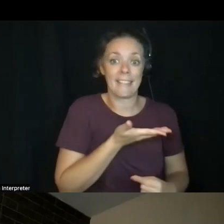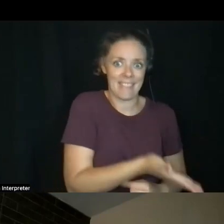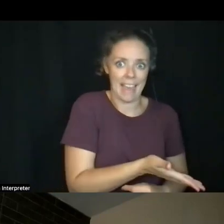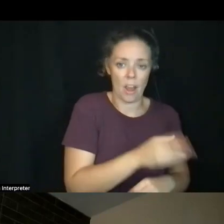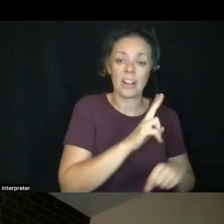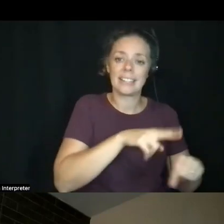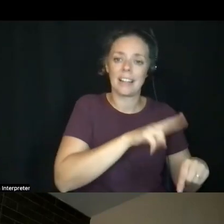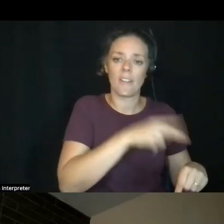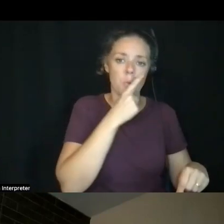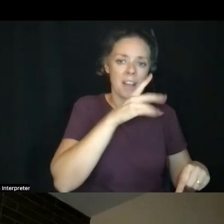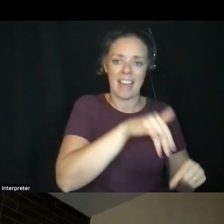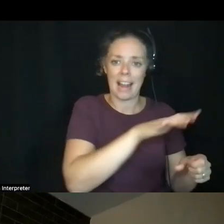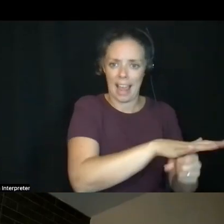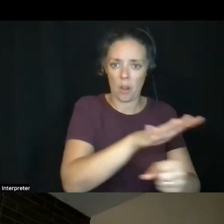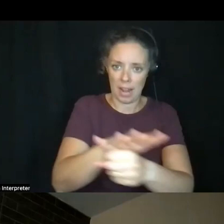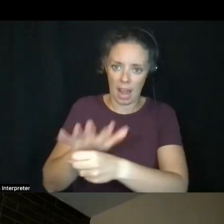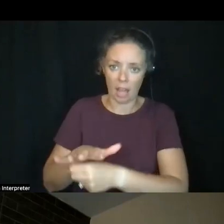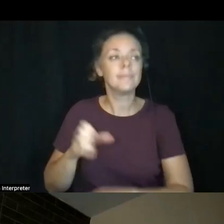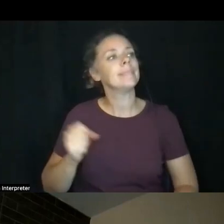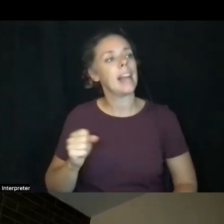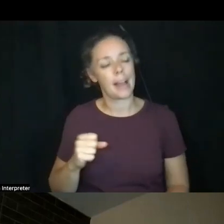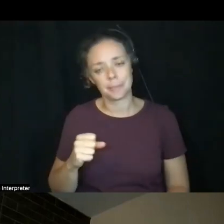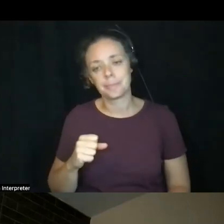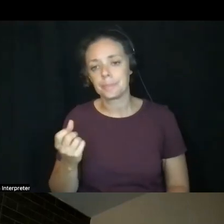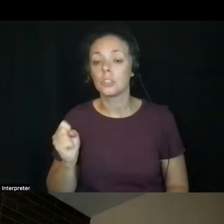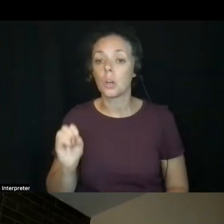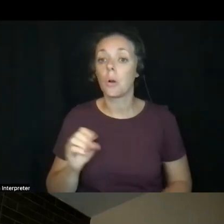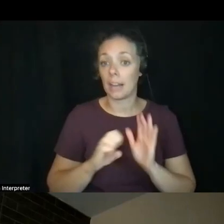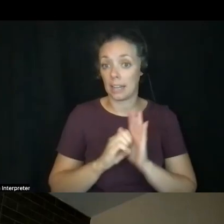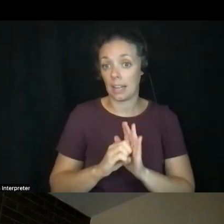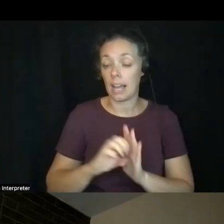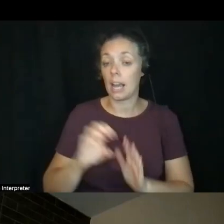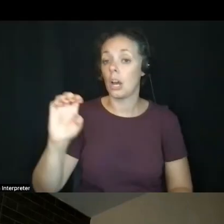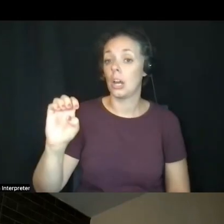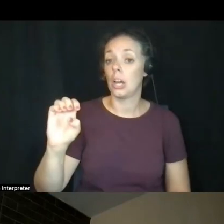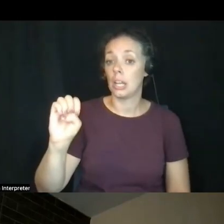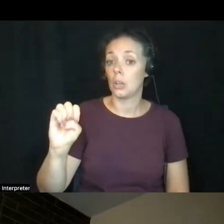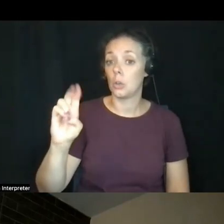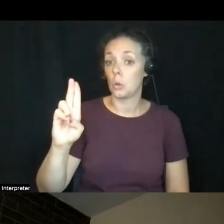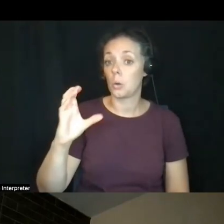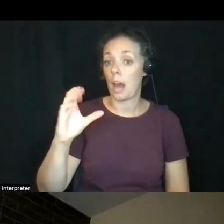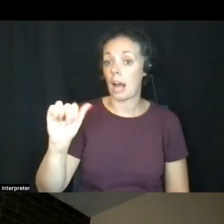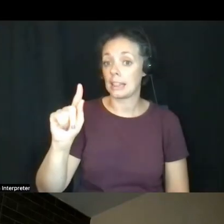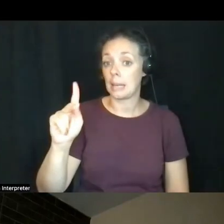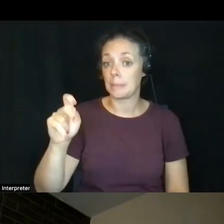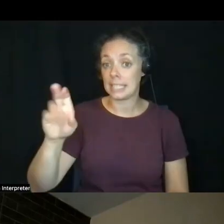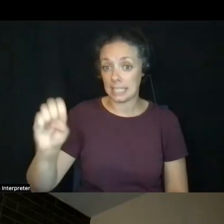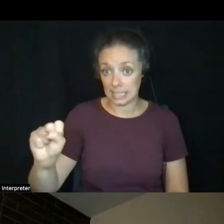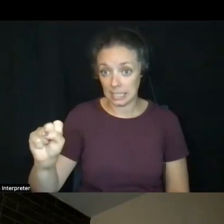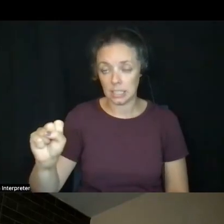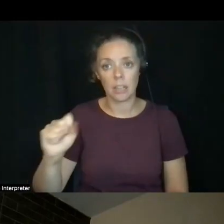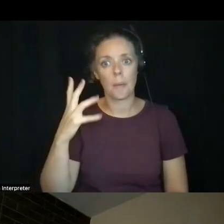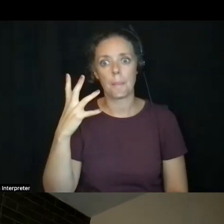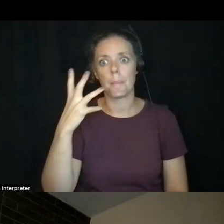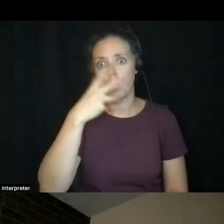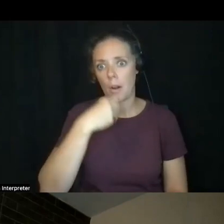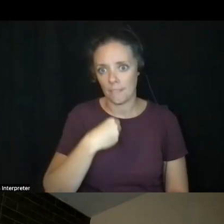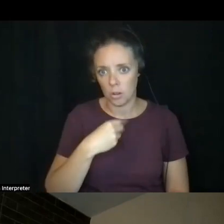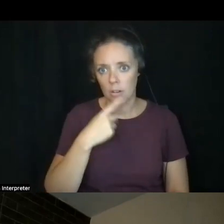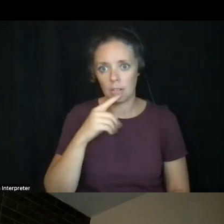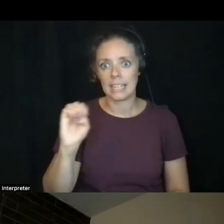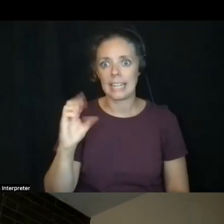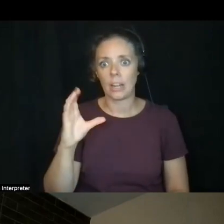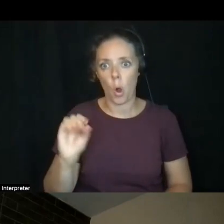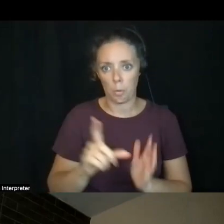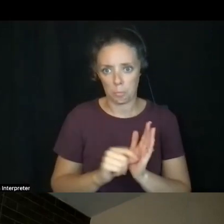Yeah. So for example, eucalyptus is stunning as an eco print plant. It's,